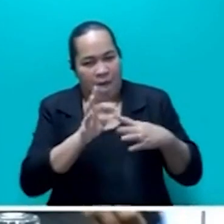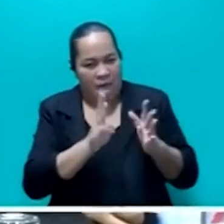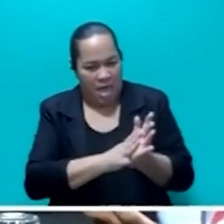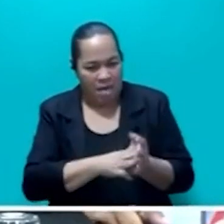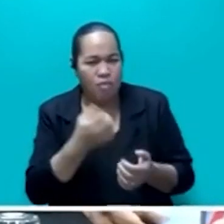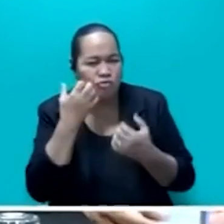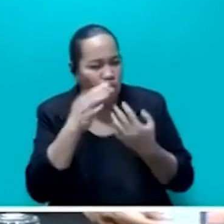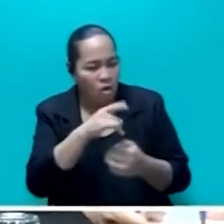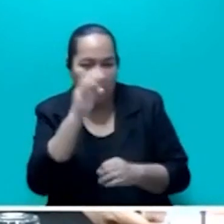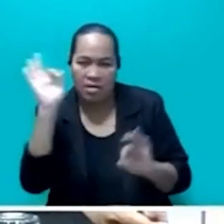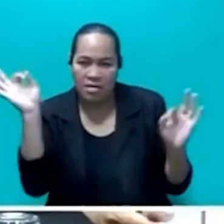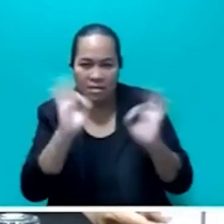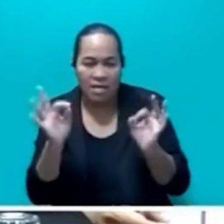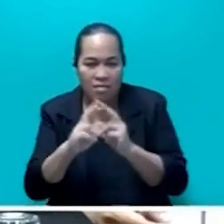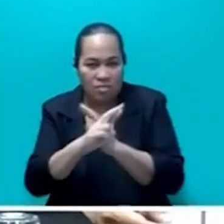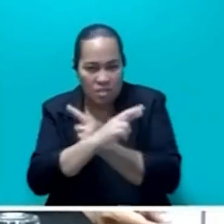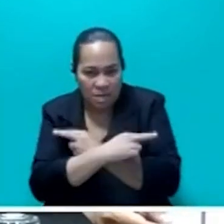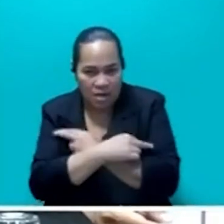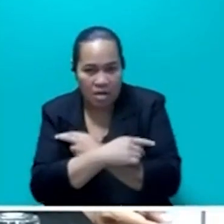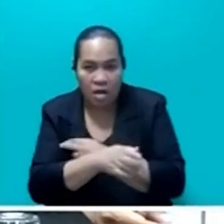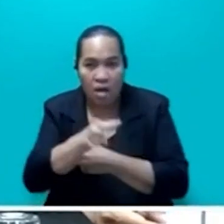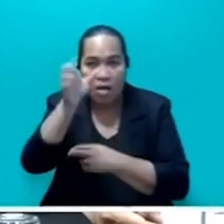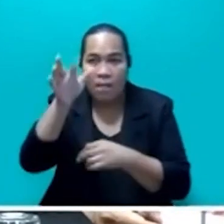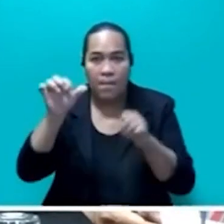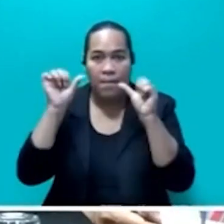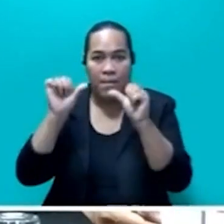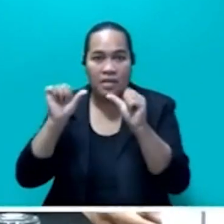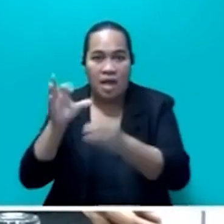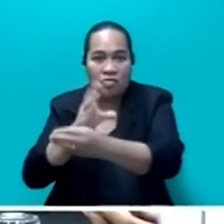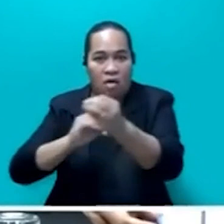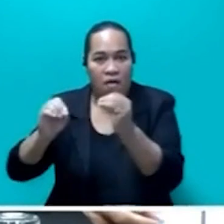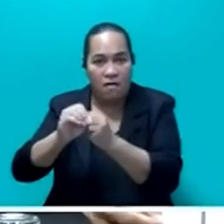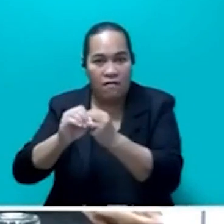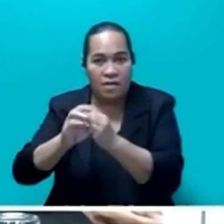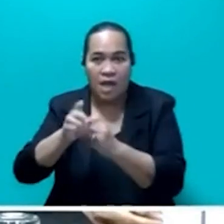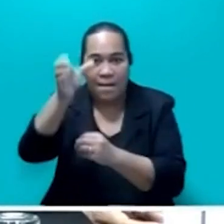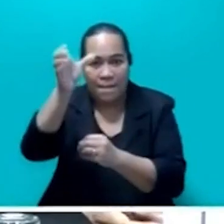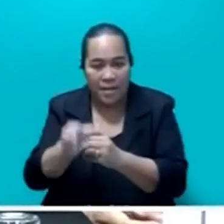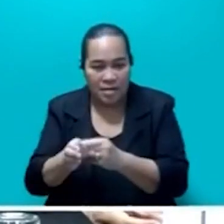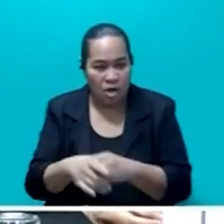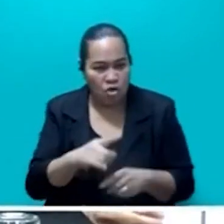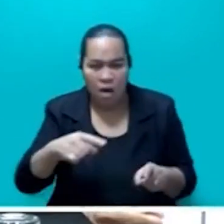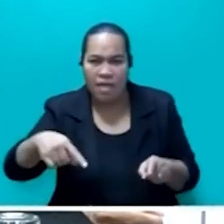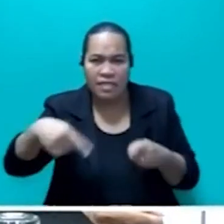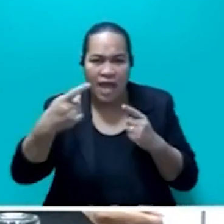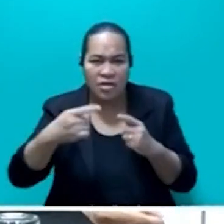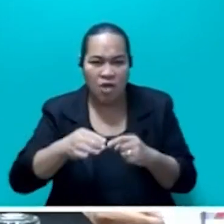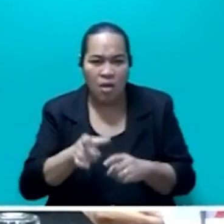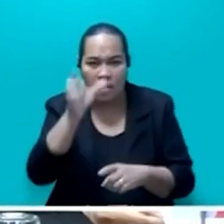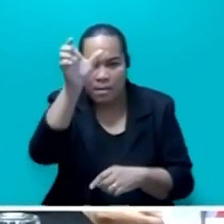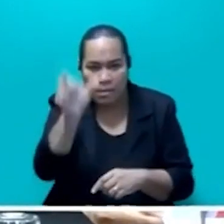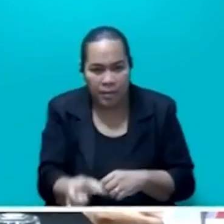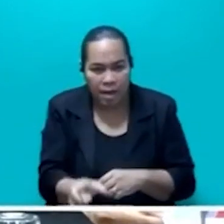complete lack of respect for the person in the office of the President. The take on the President's integrity is unprecedented